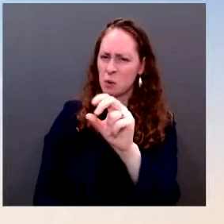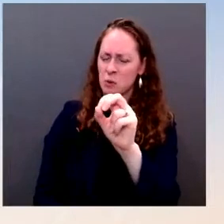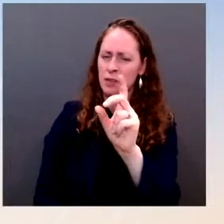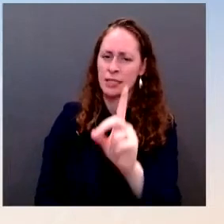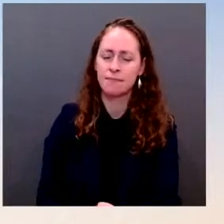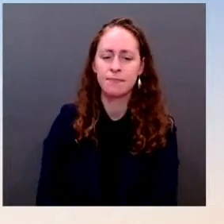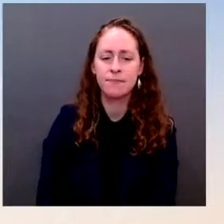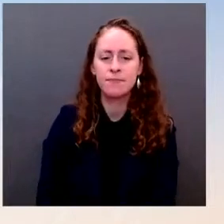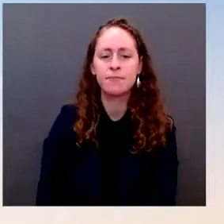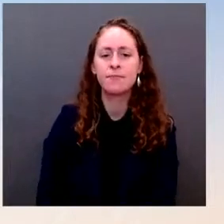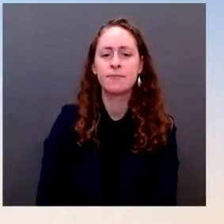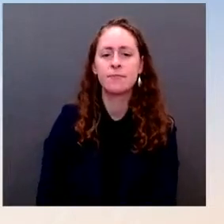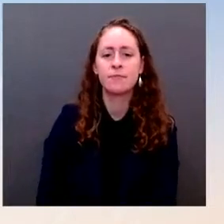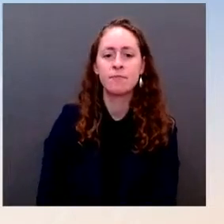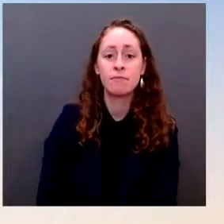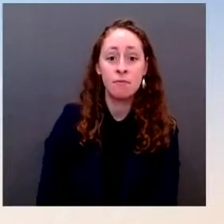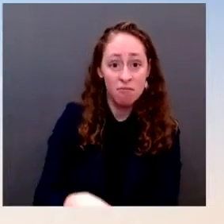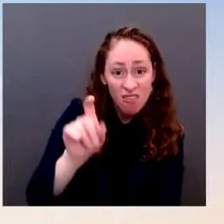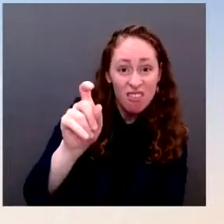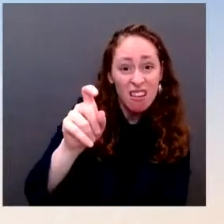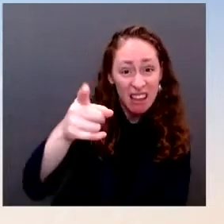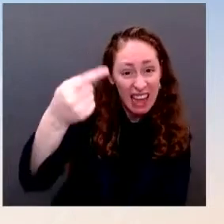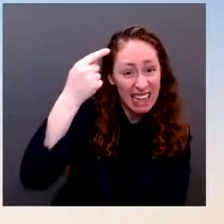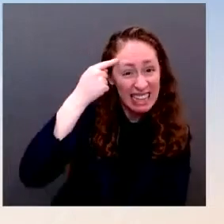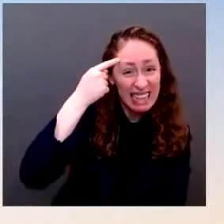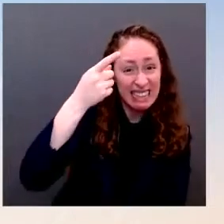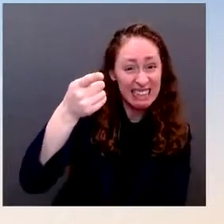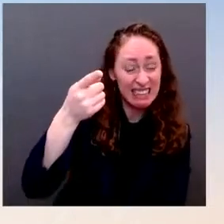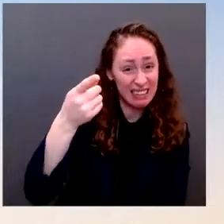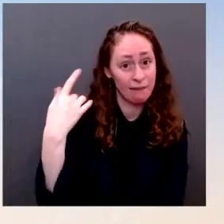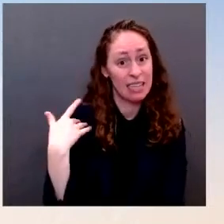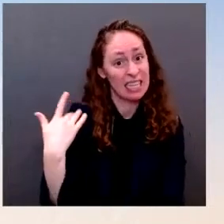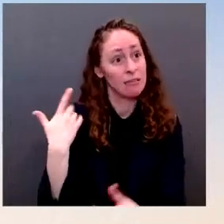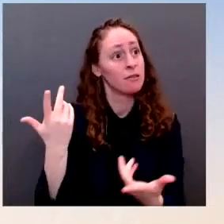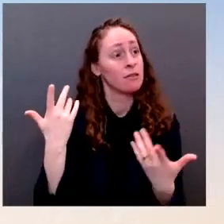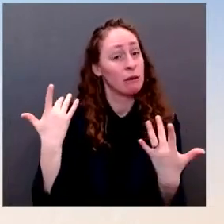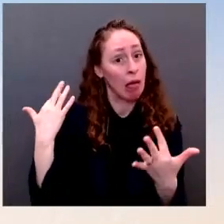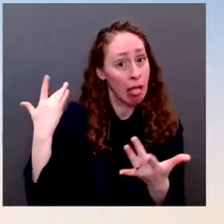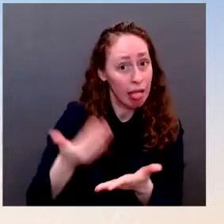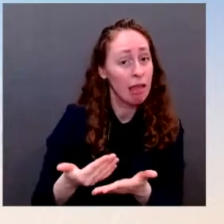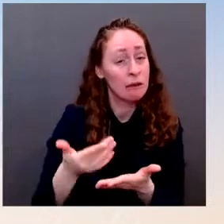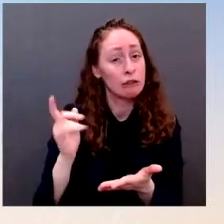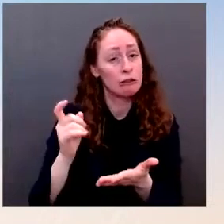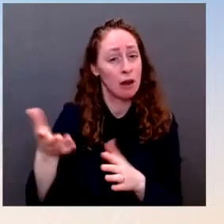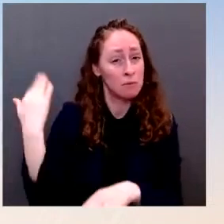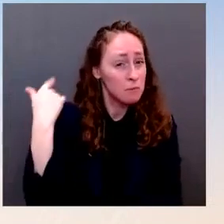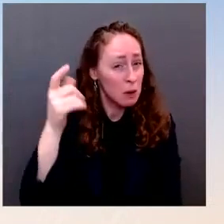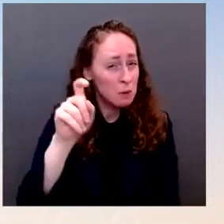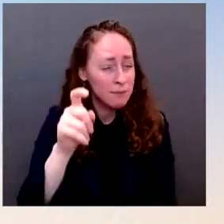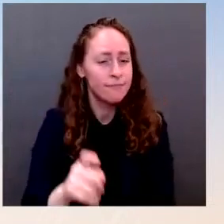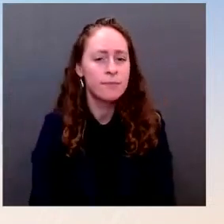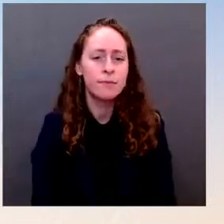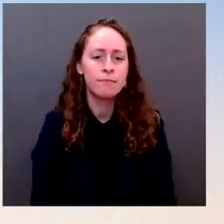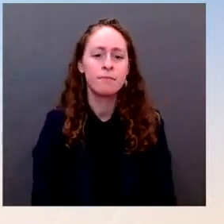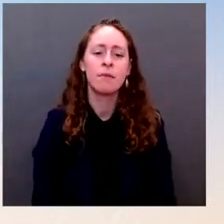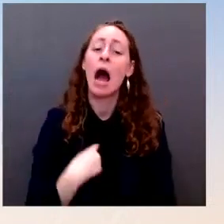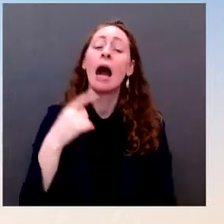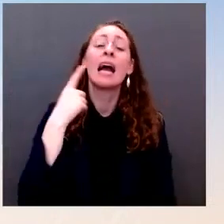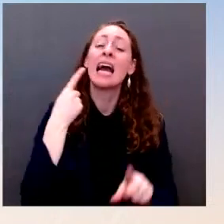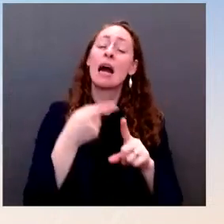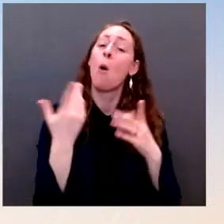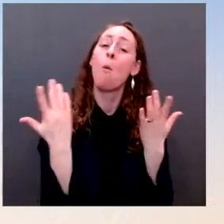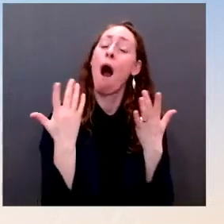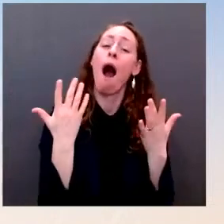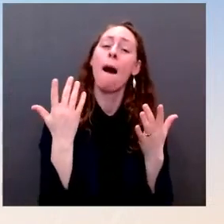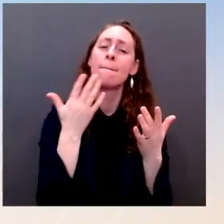concerns. think what's important for people to understand is that this has been continuous. It wasn't that we had never provided aid, whether it's humanitarian